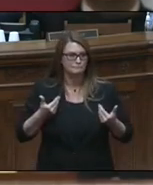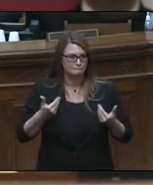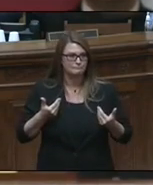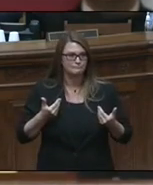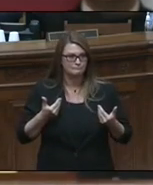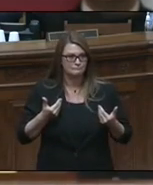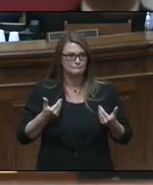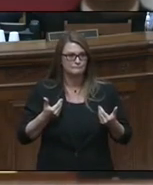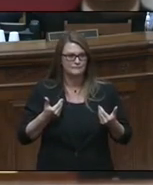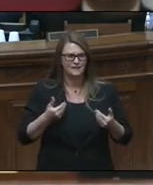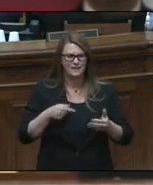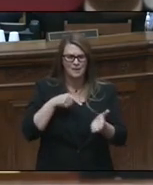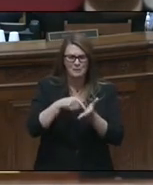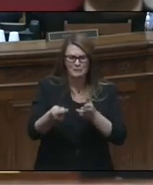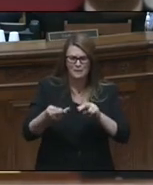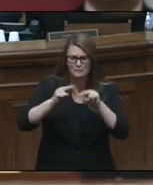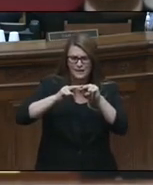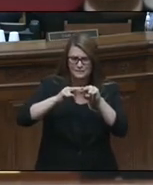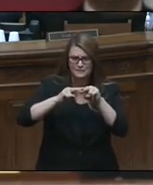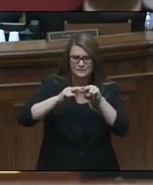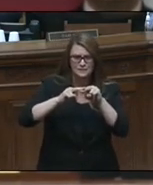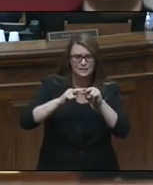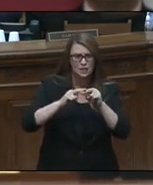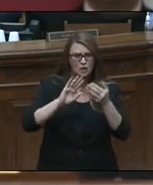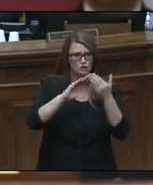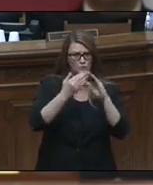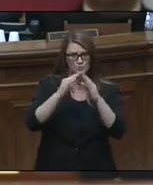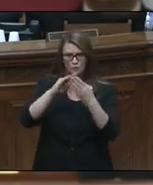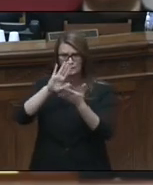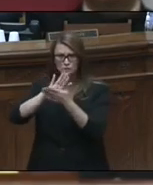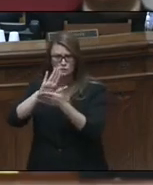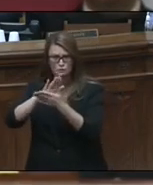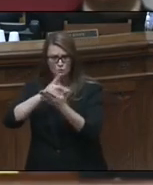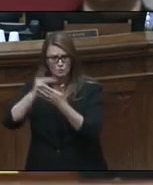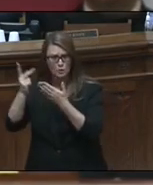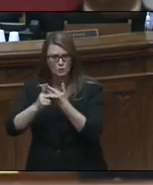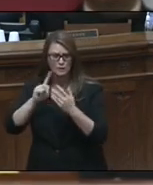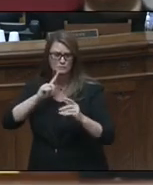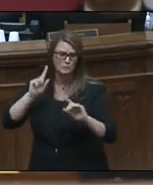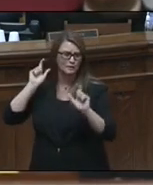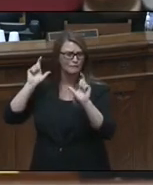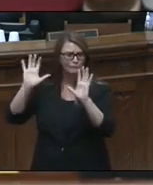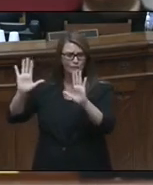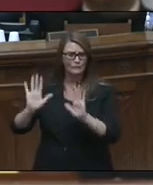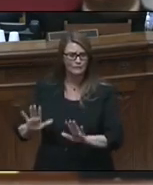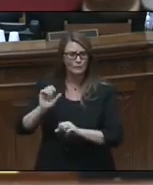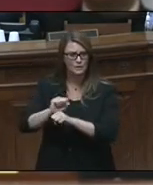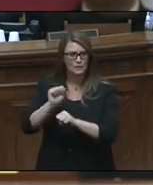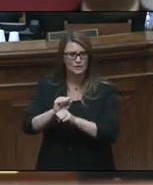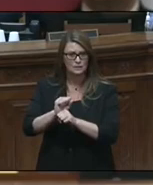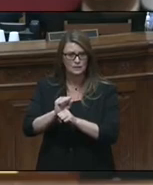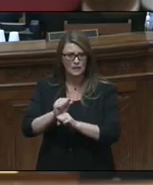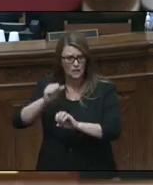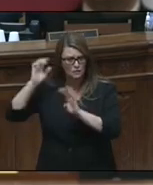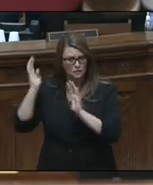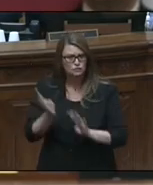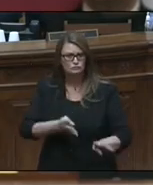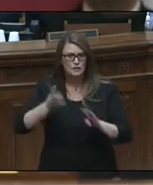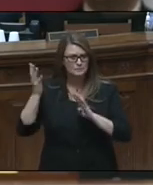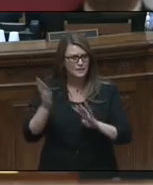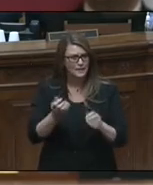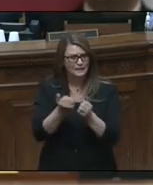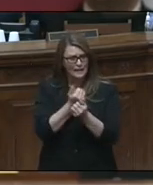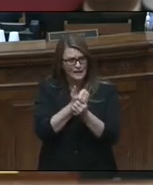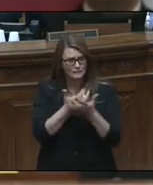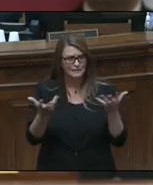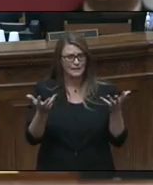Record pay raises. Communities in schools doing phenomenal work. Streamlining and eliminating waste.